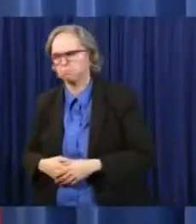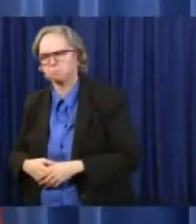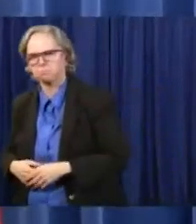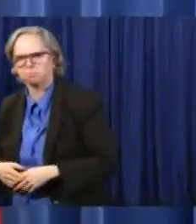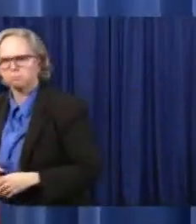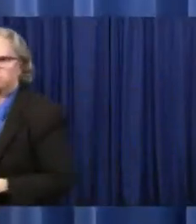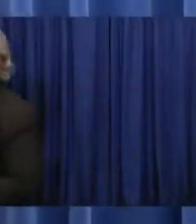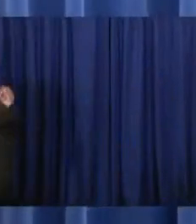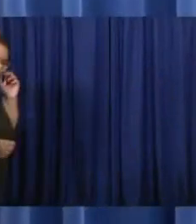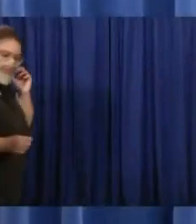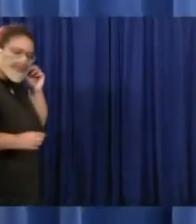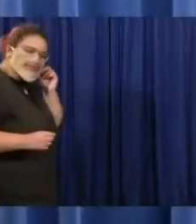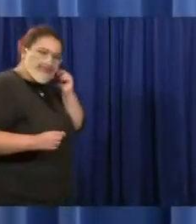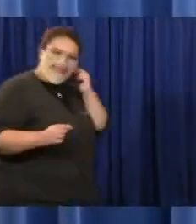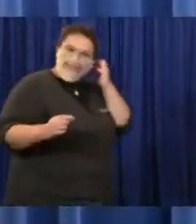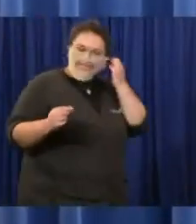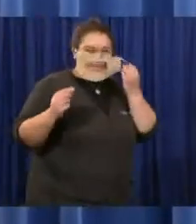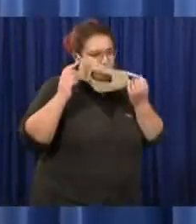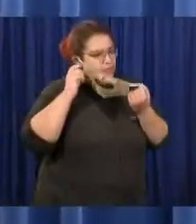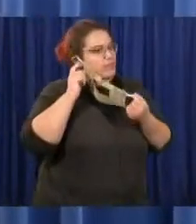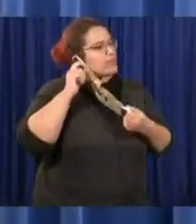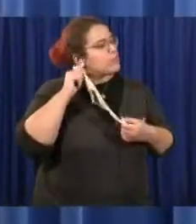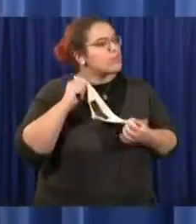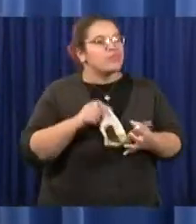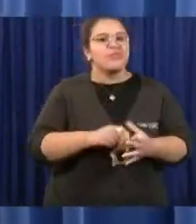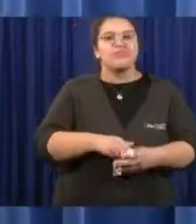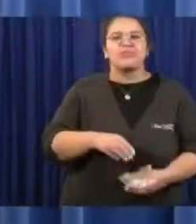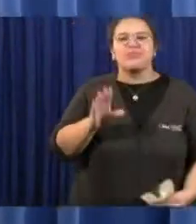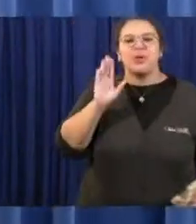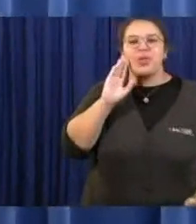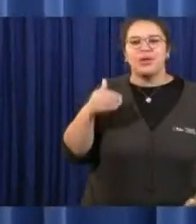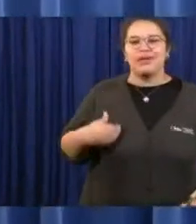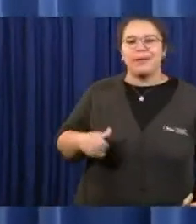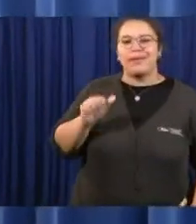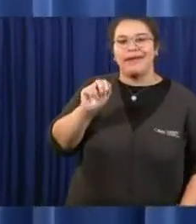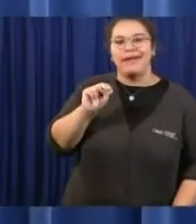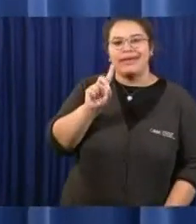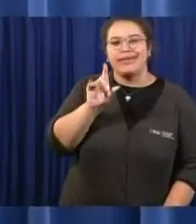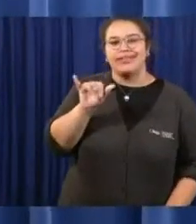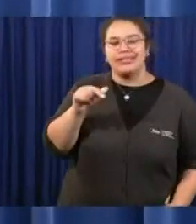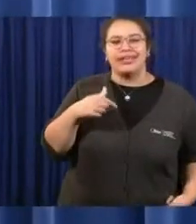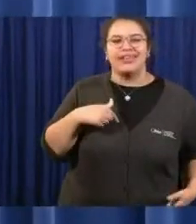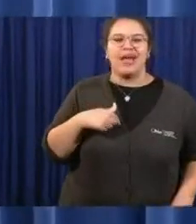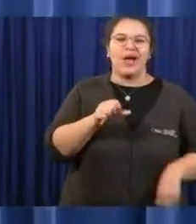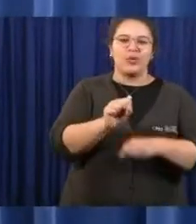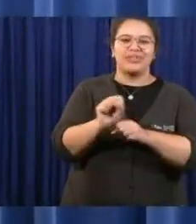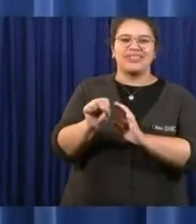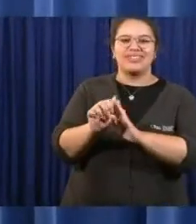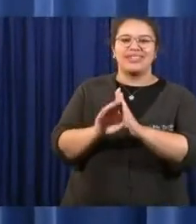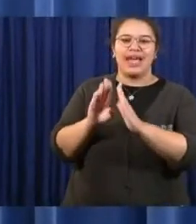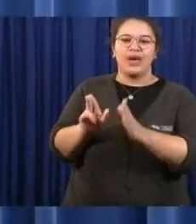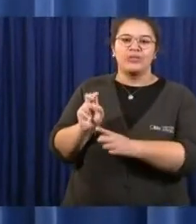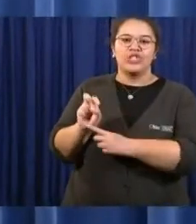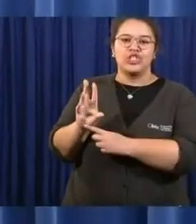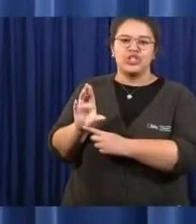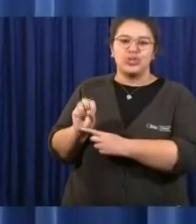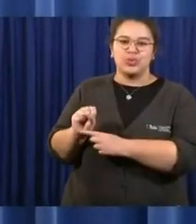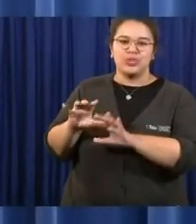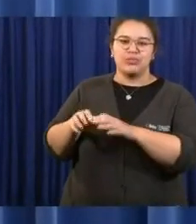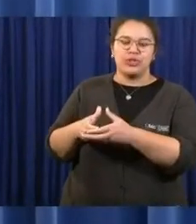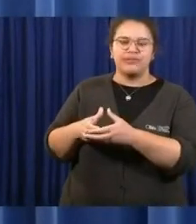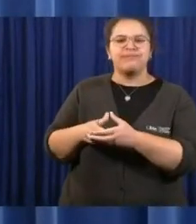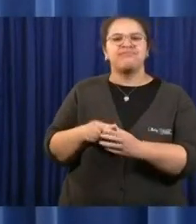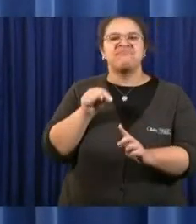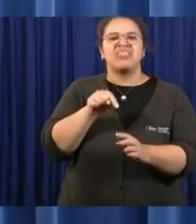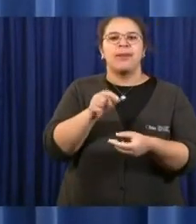Hi, Governor. Andy Chow with Ohio Public Radio and Television, Statehouse News Bureau. In regards to the budget cuts, what kind of